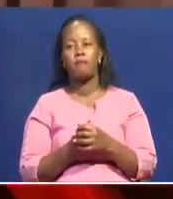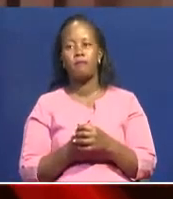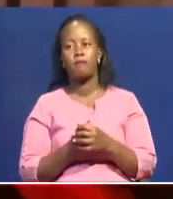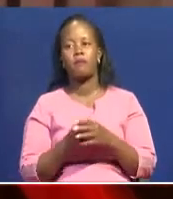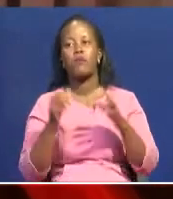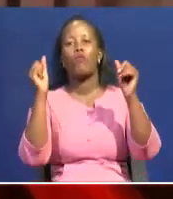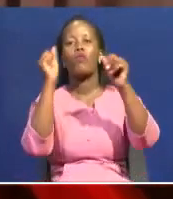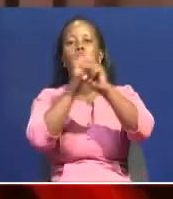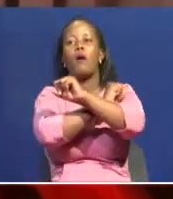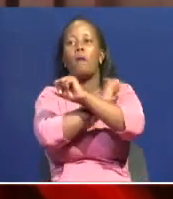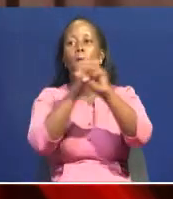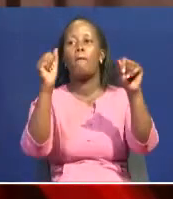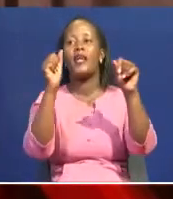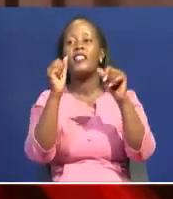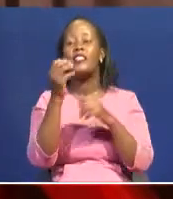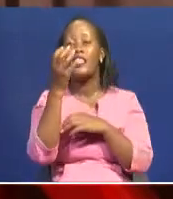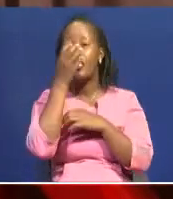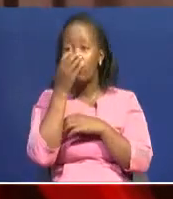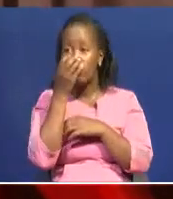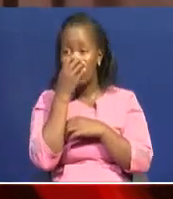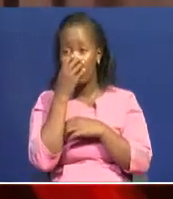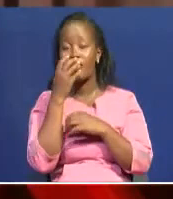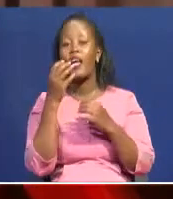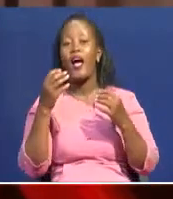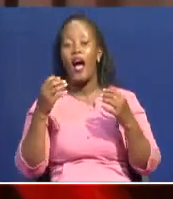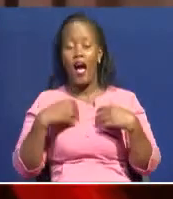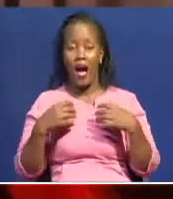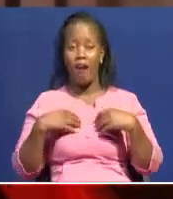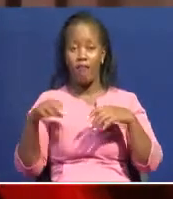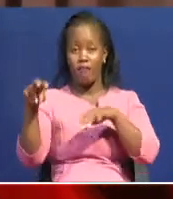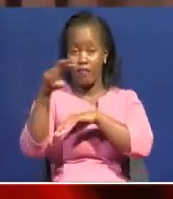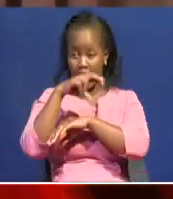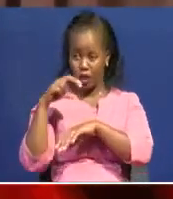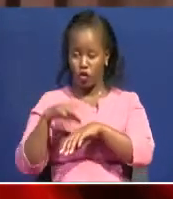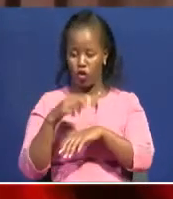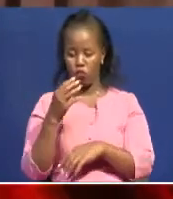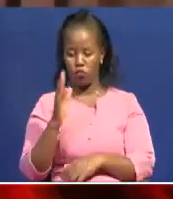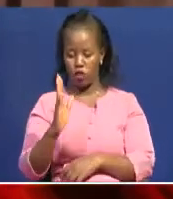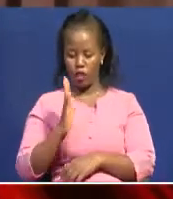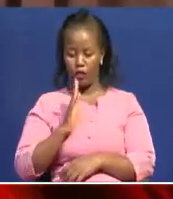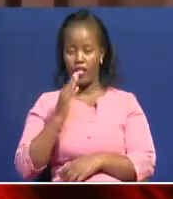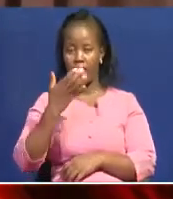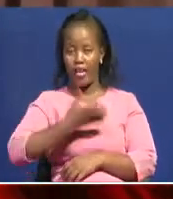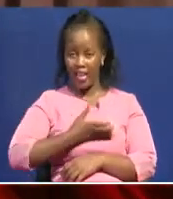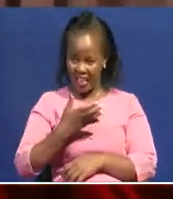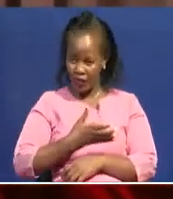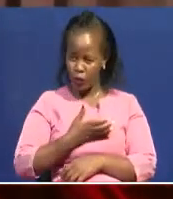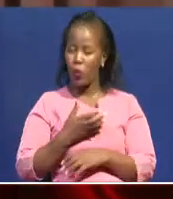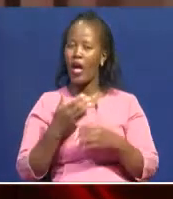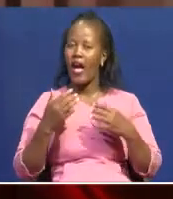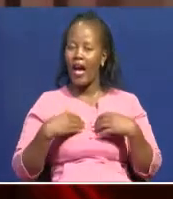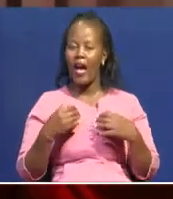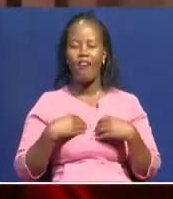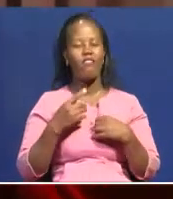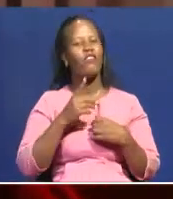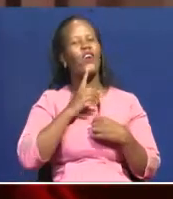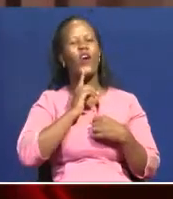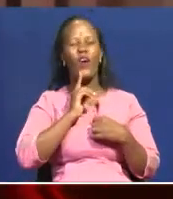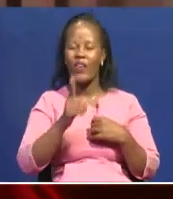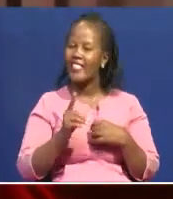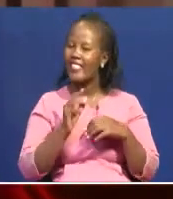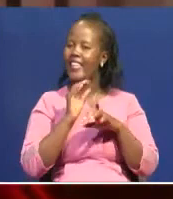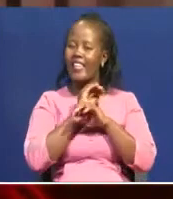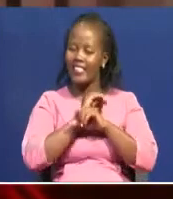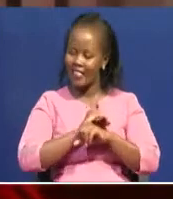President William Ruto, which is the National Security Council, has given very clear and